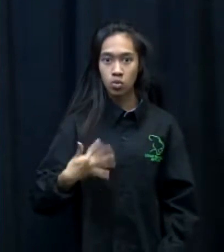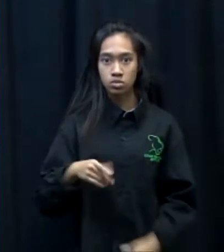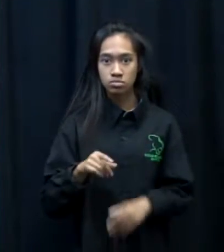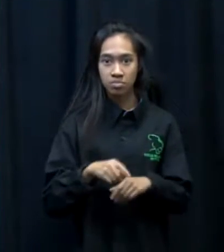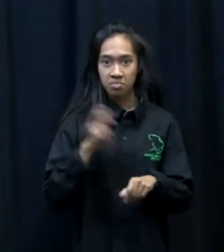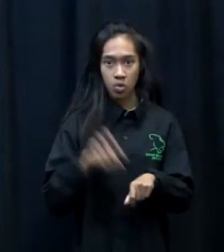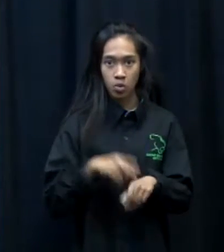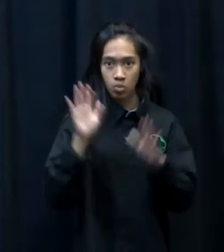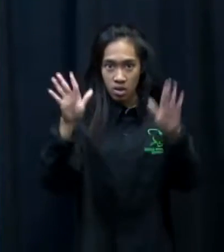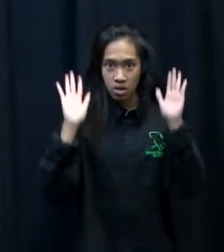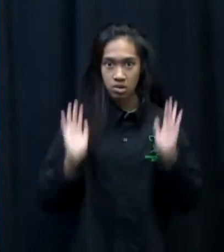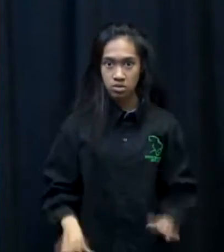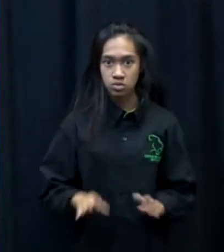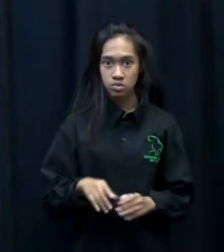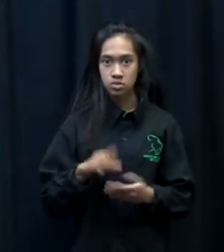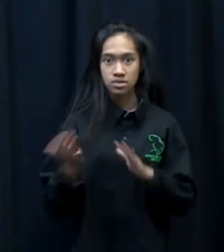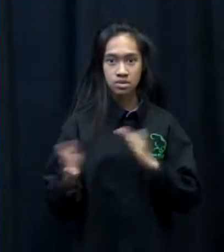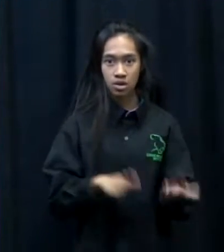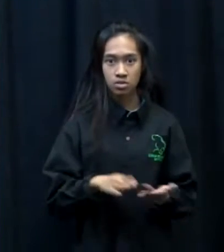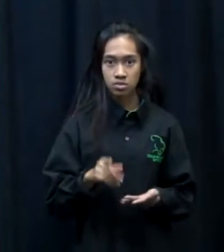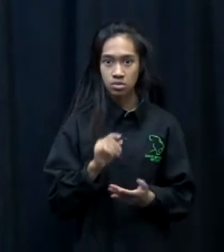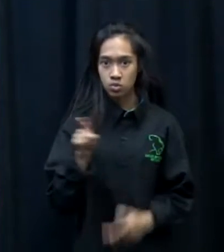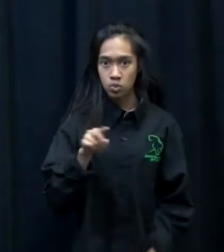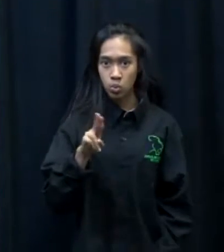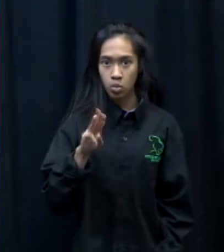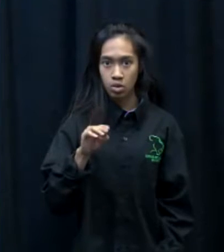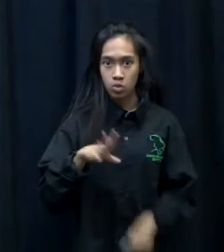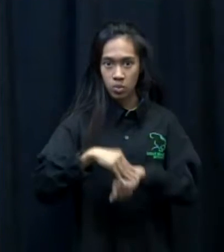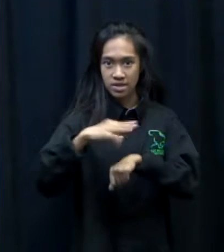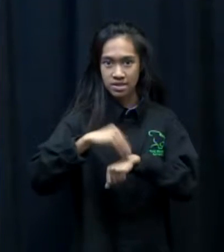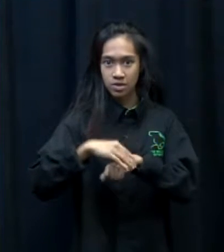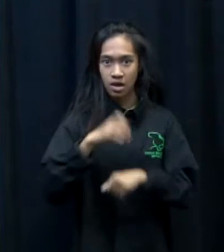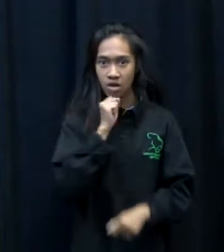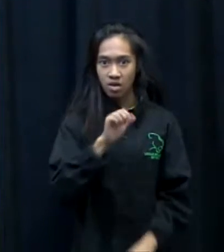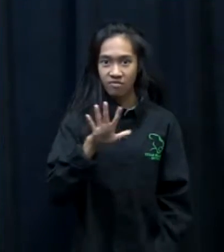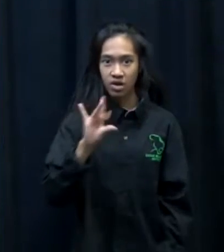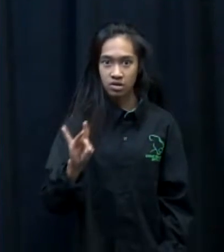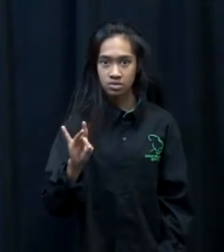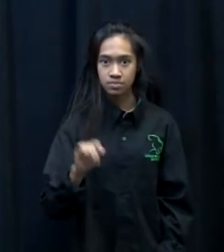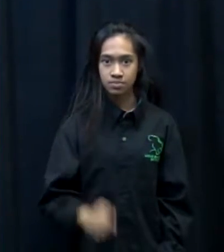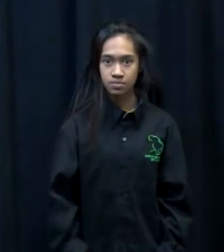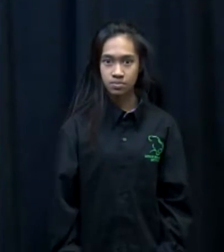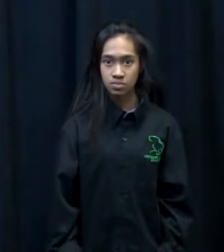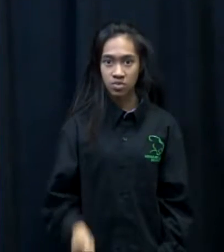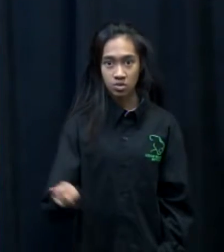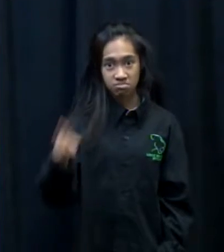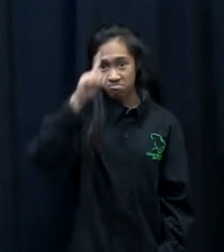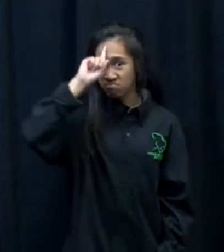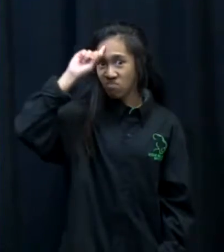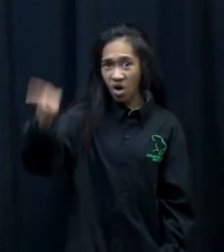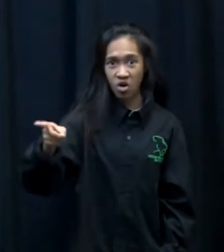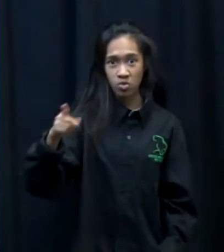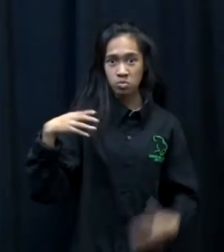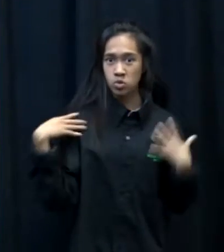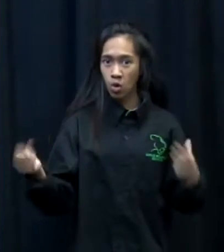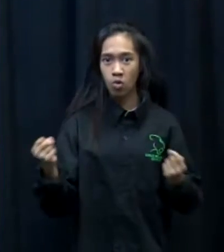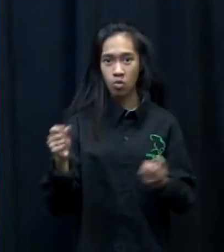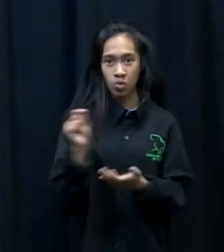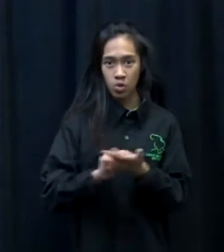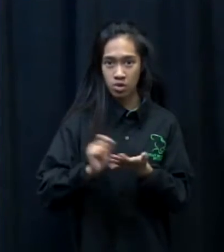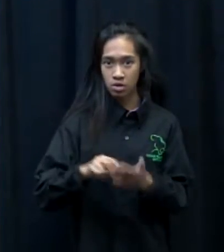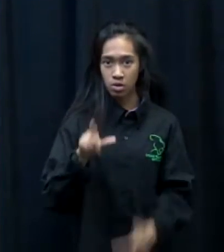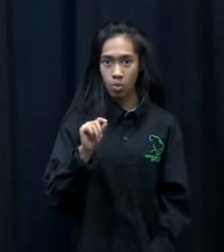author, died in Zurich, Switzerland, at the age of 58. One of the most brilliant and daring writers of the 20th century,